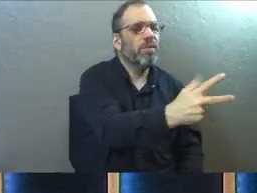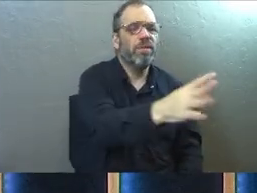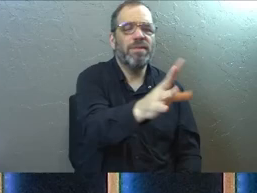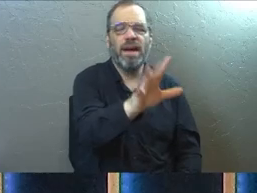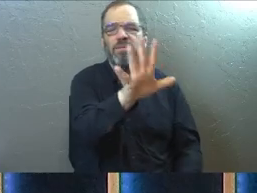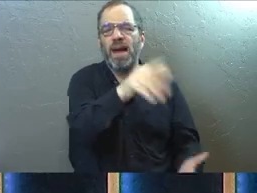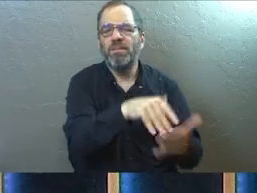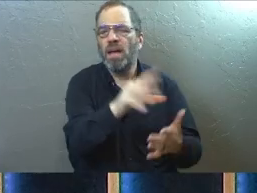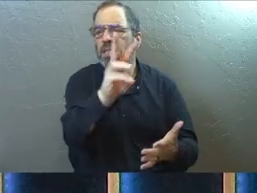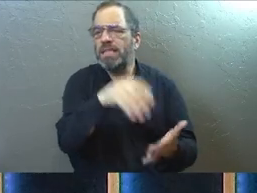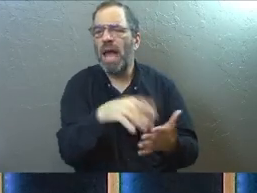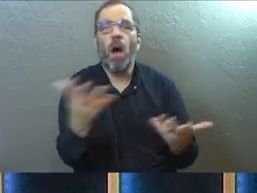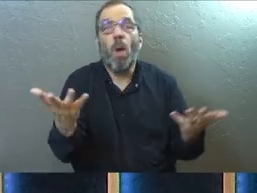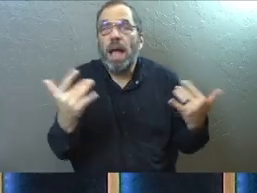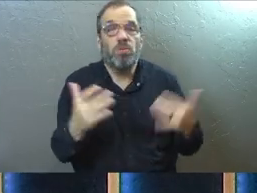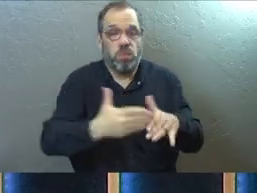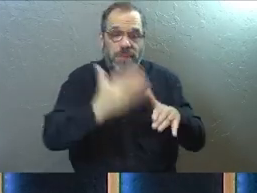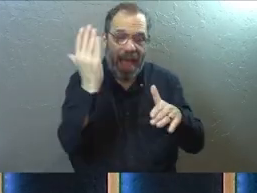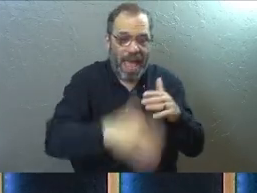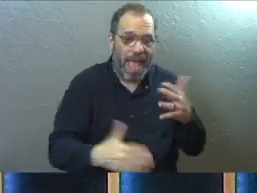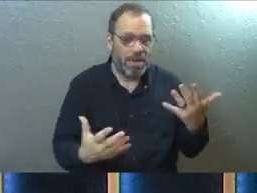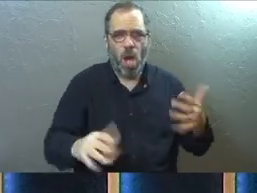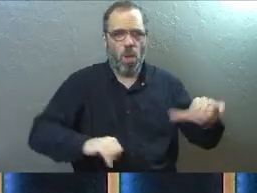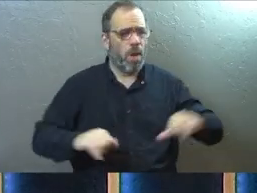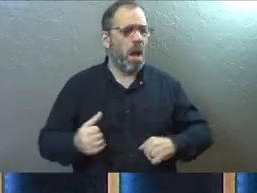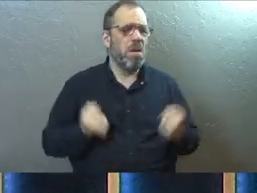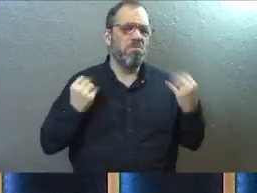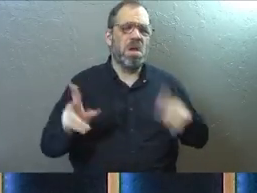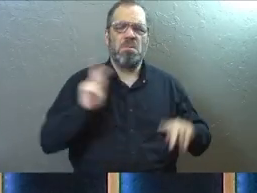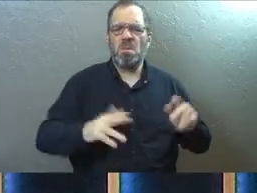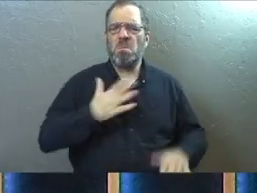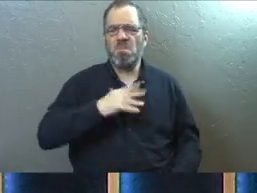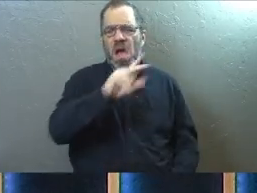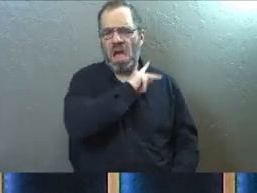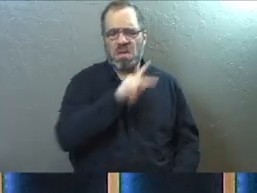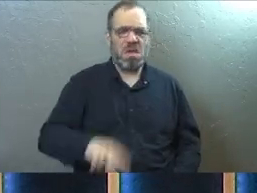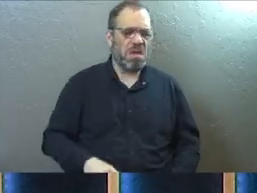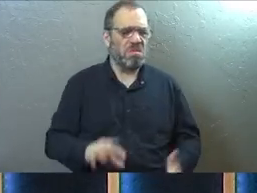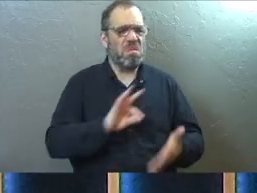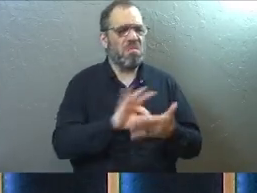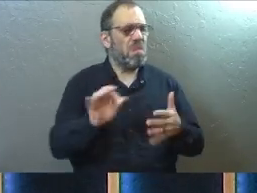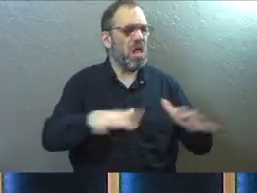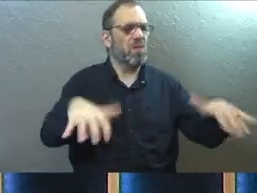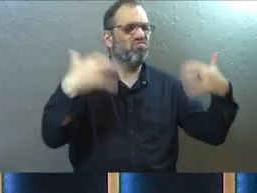be taken. Maybe so he can get to the end of it and he can brag about how many people we've got here.